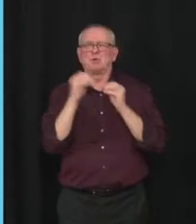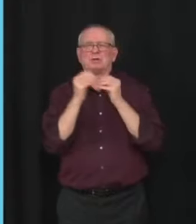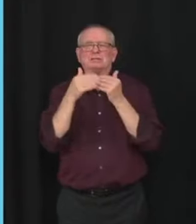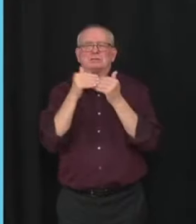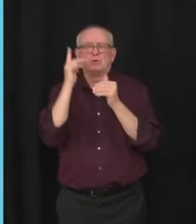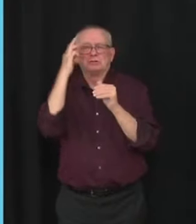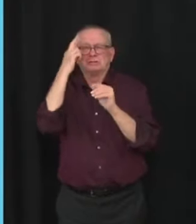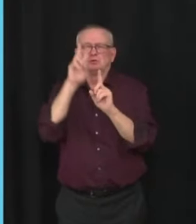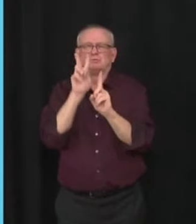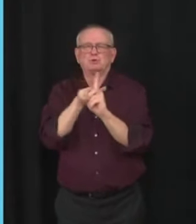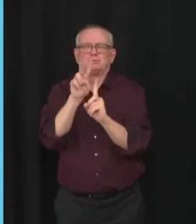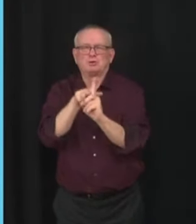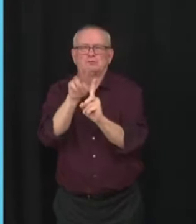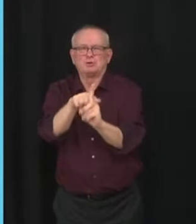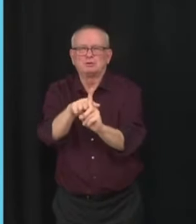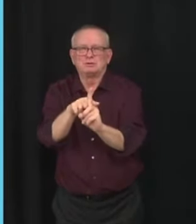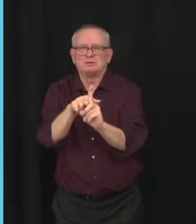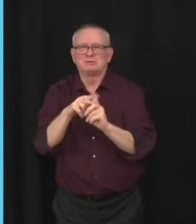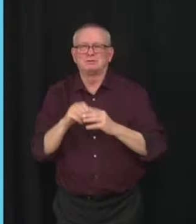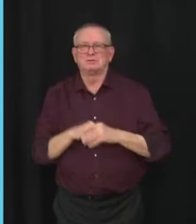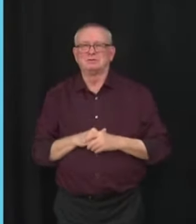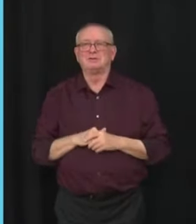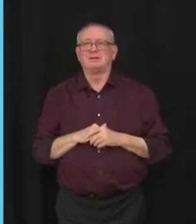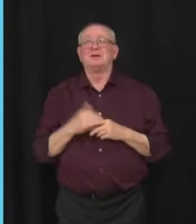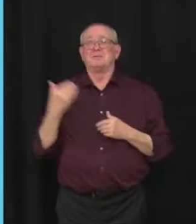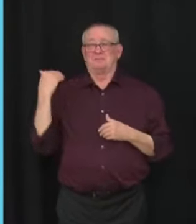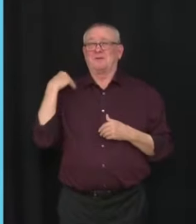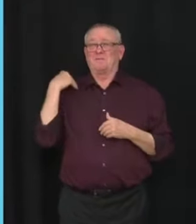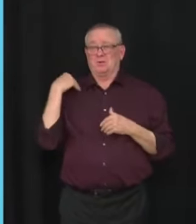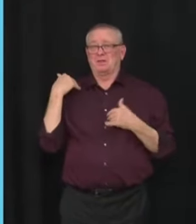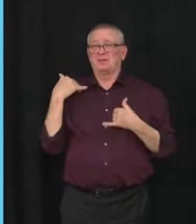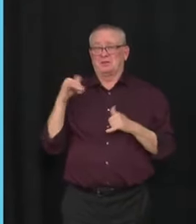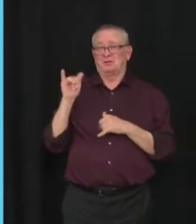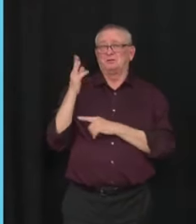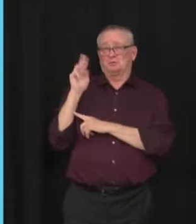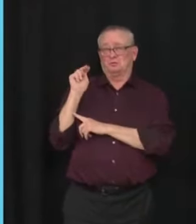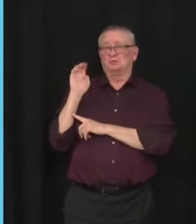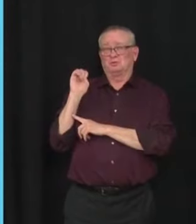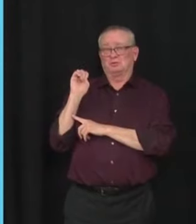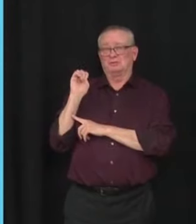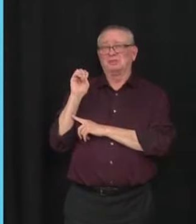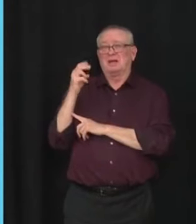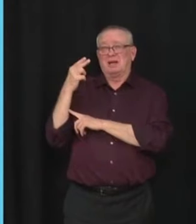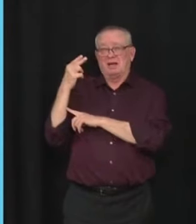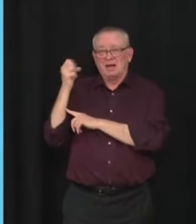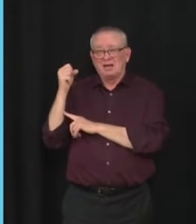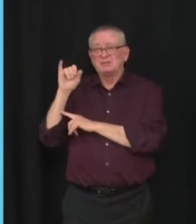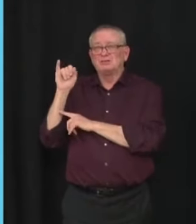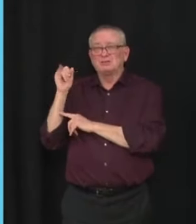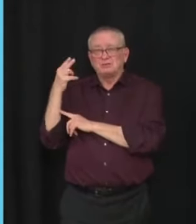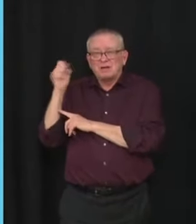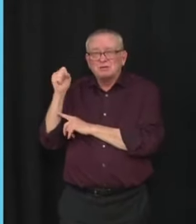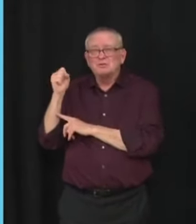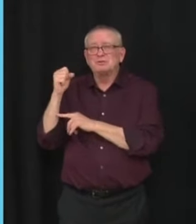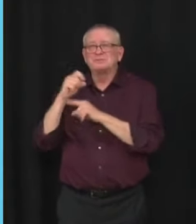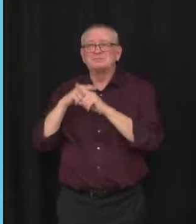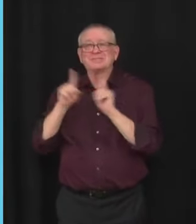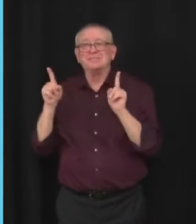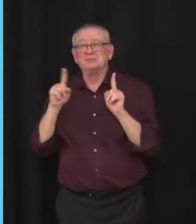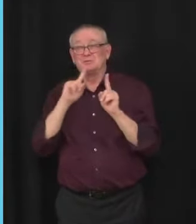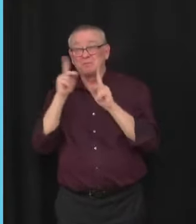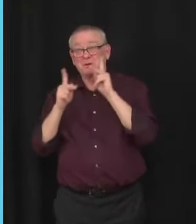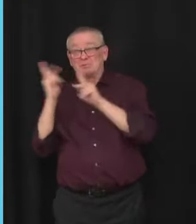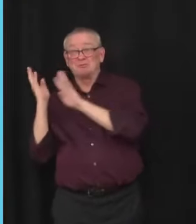As you may be aware, we actually ran clinics for kids in junior high and high schools and that wasn't all that successful. Of the